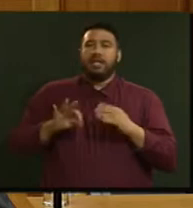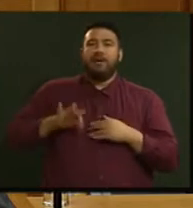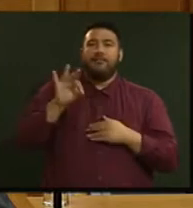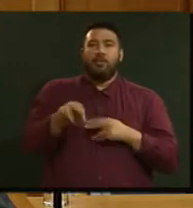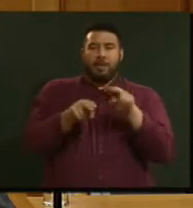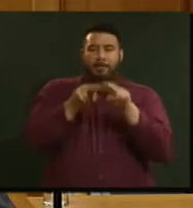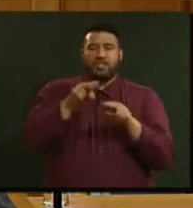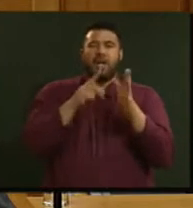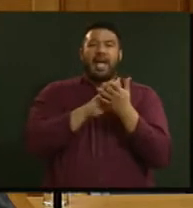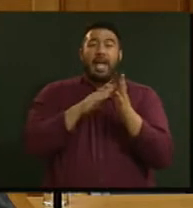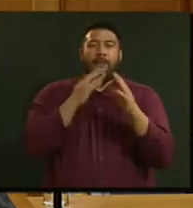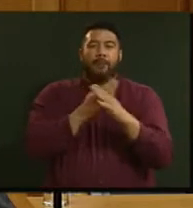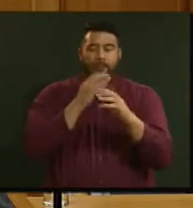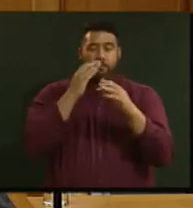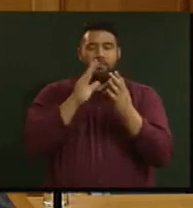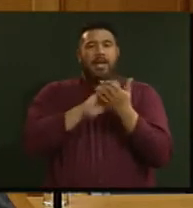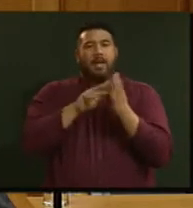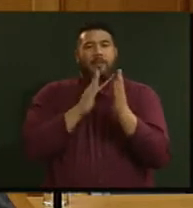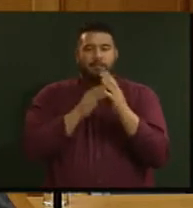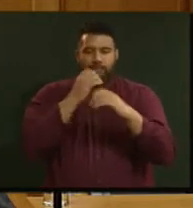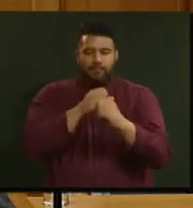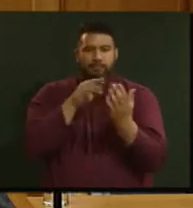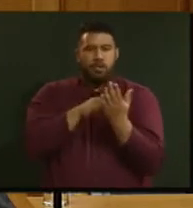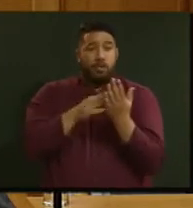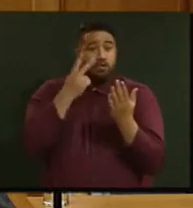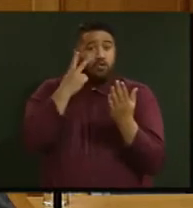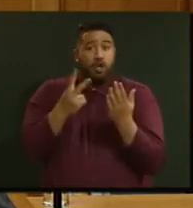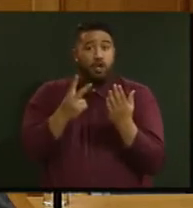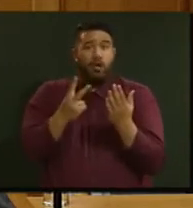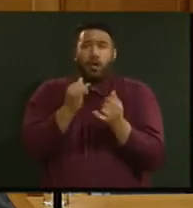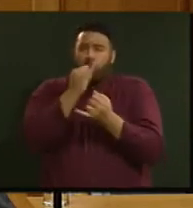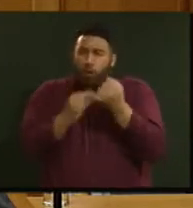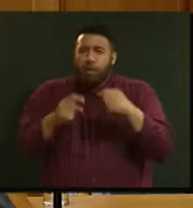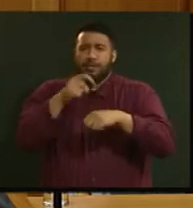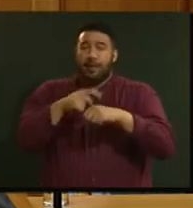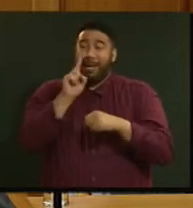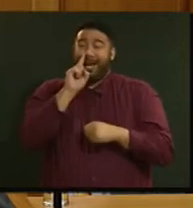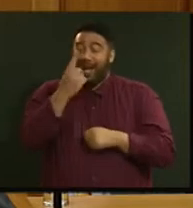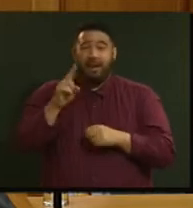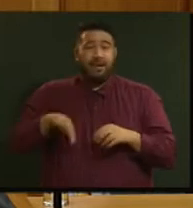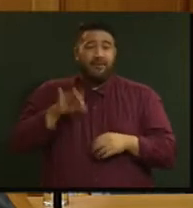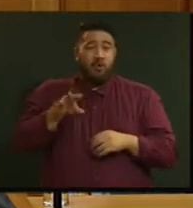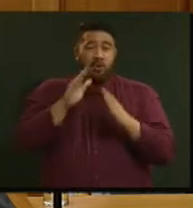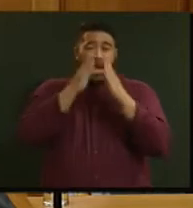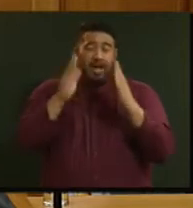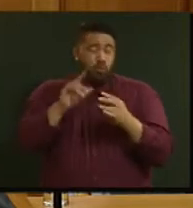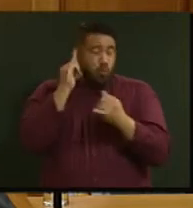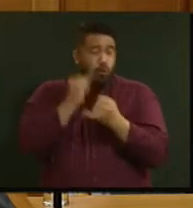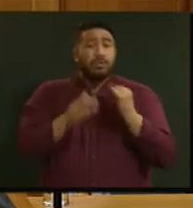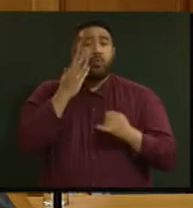shows that the worst deterioration in housing affordability occurred between 2003 and